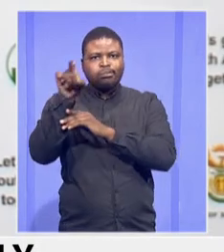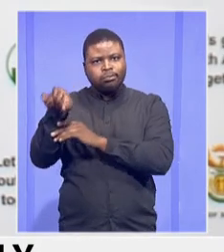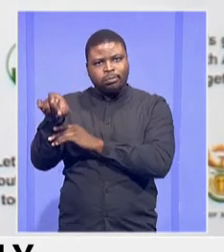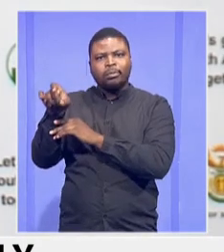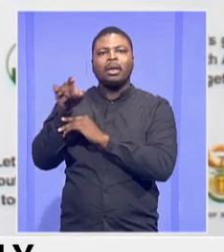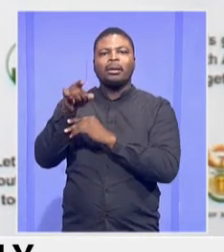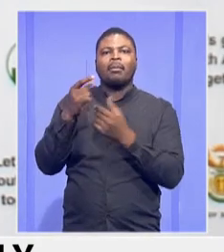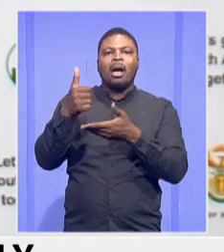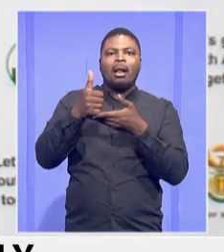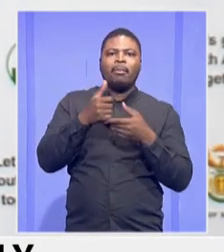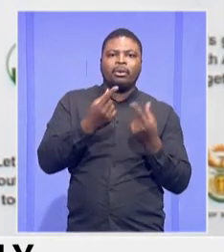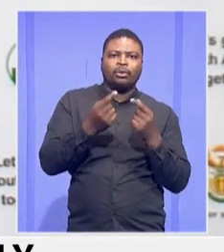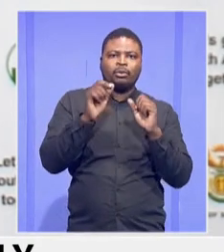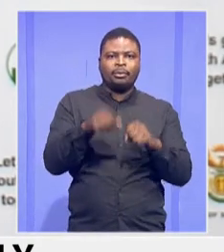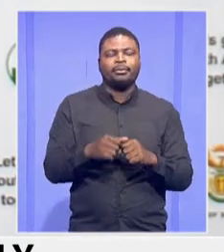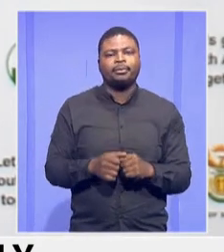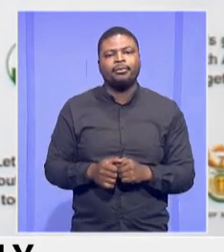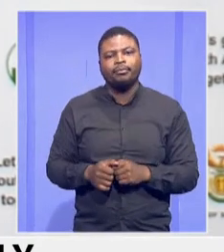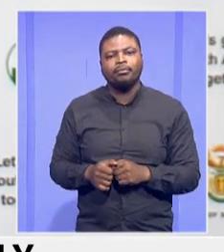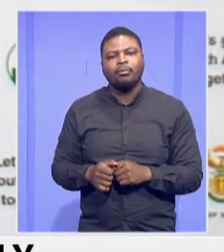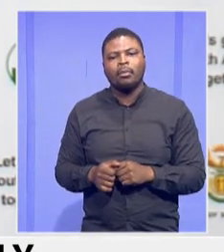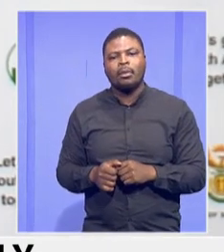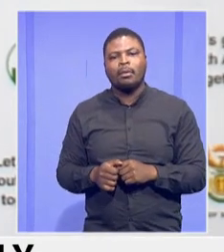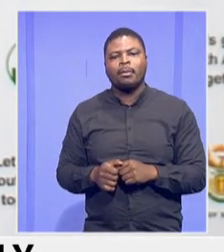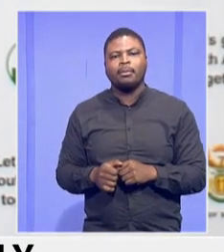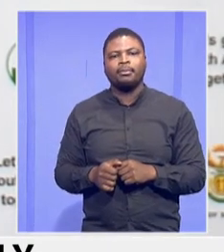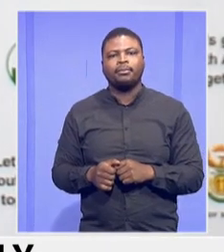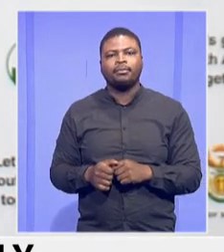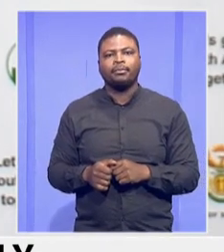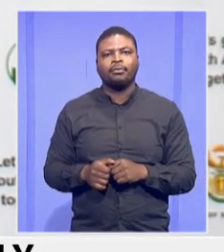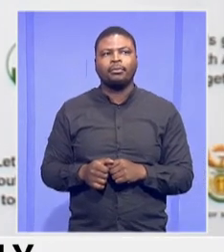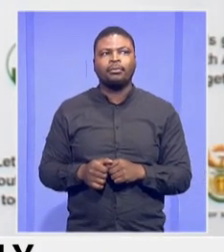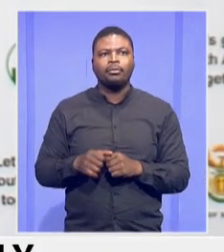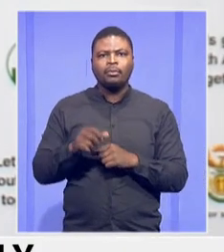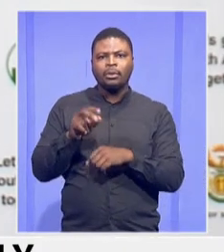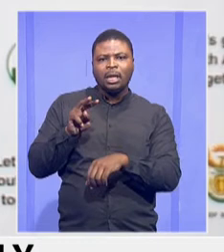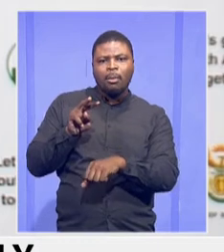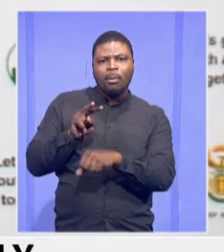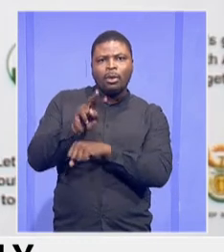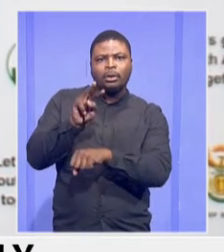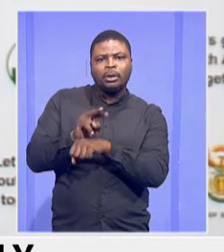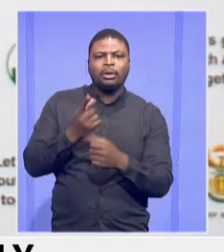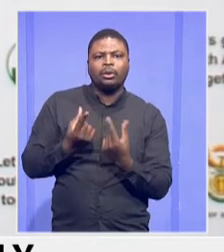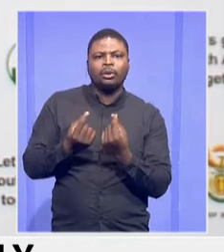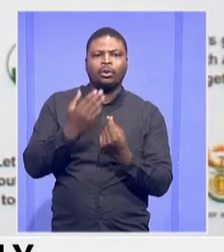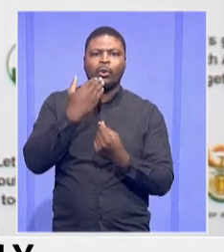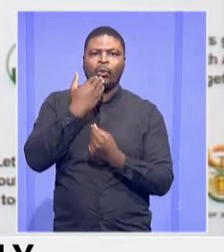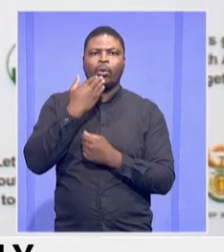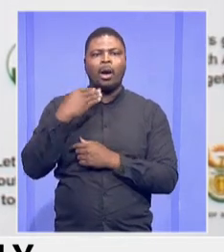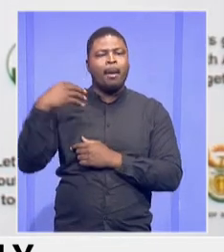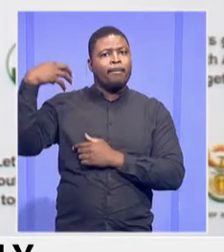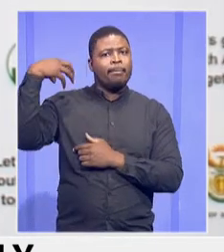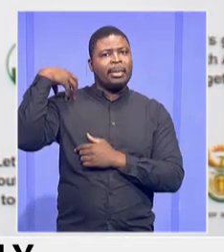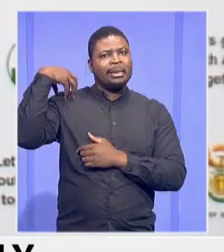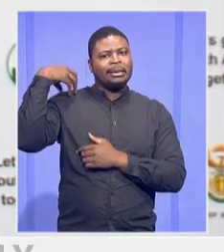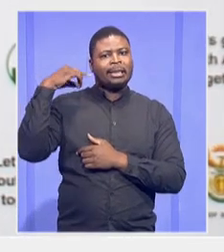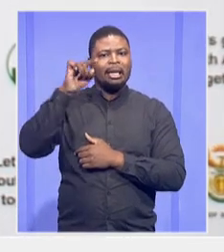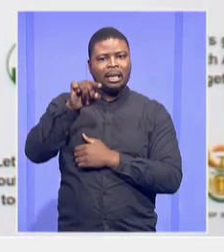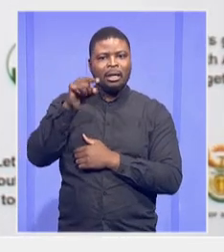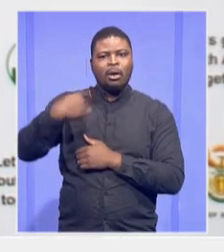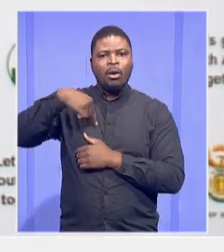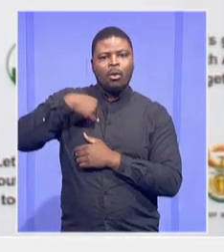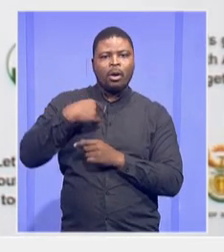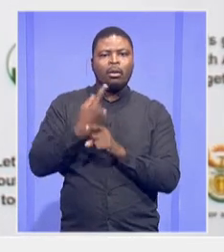Monitoring, I'll just show, I mean, monitoring done by the Minister, the meetings that we have